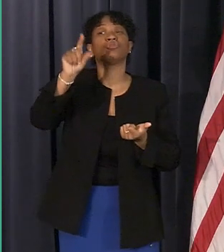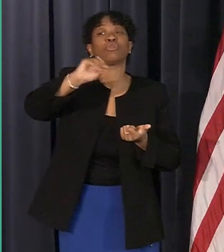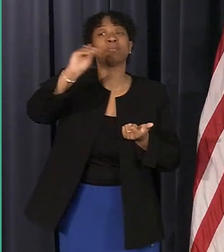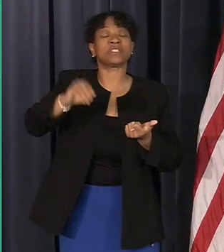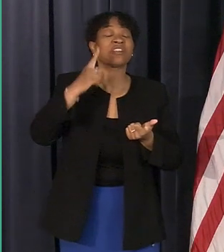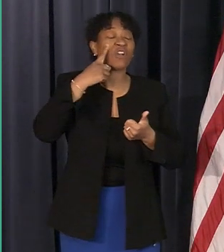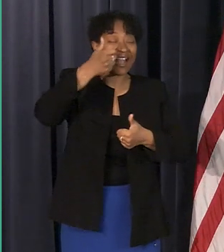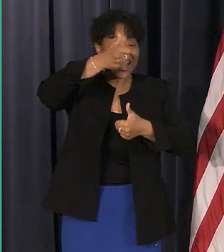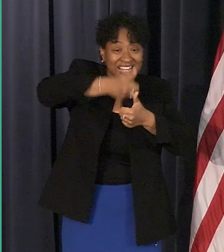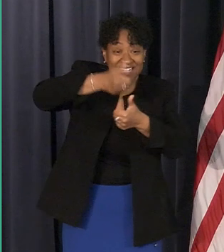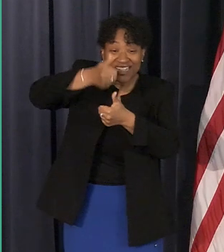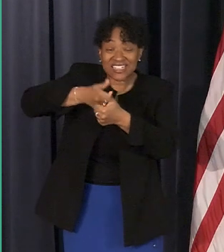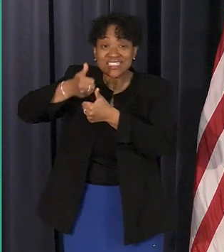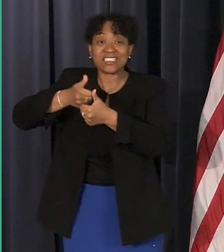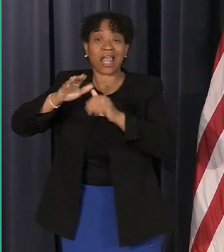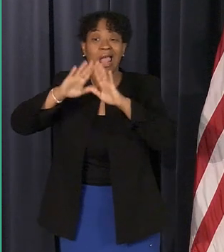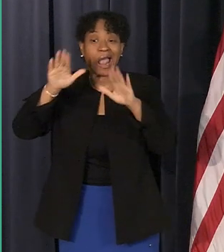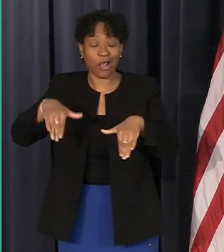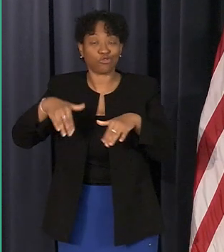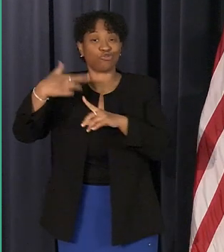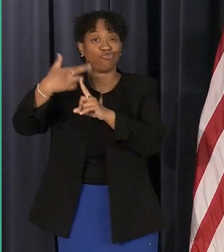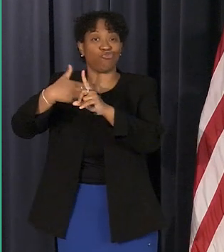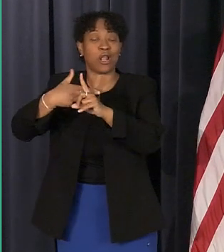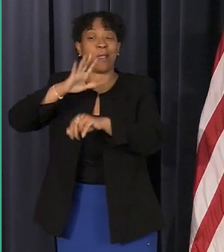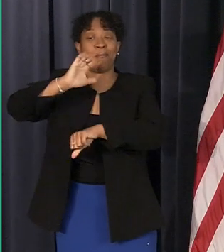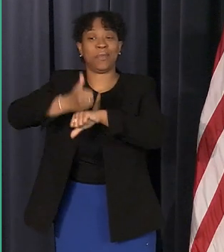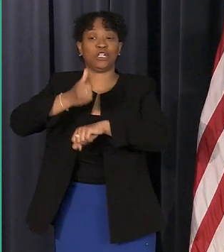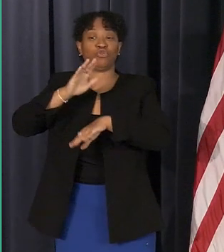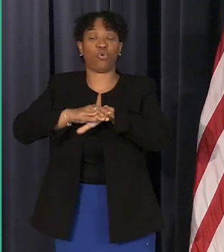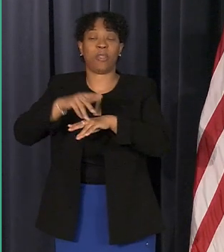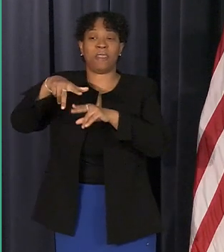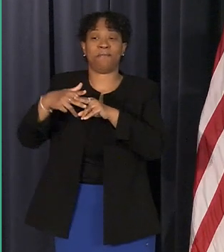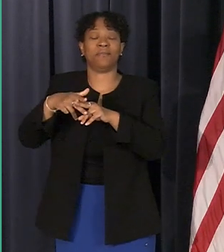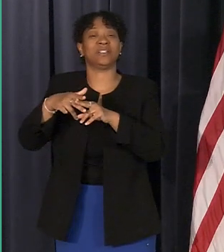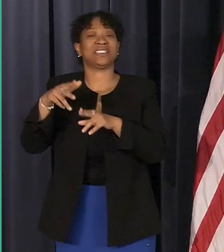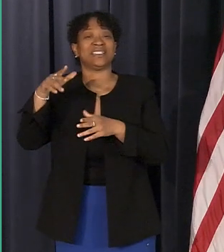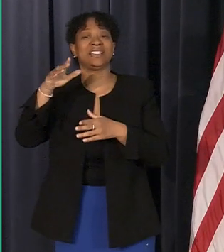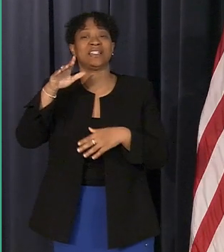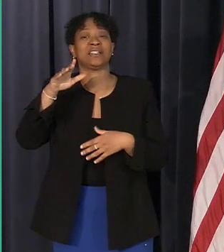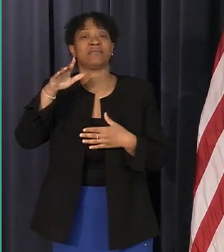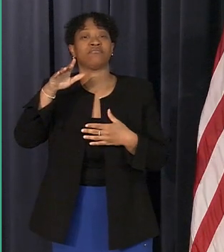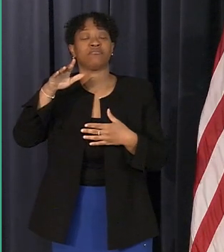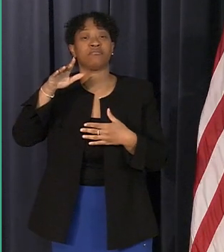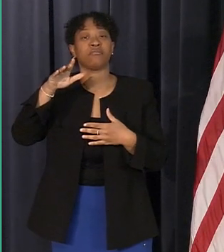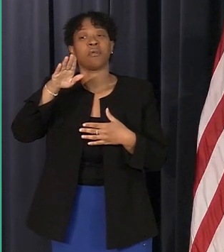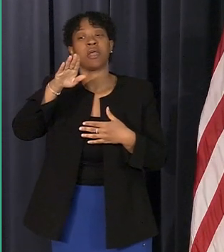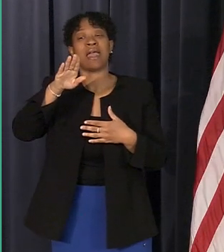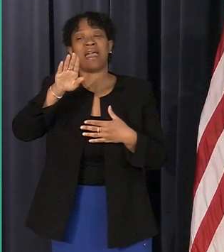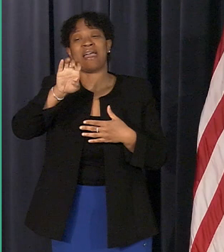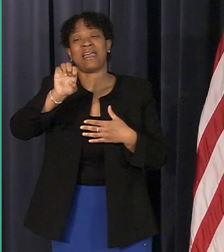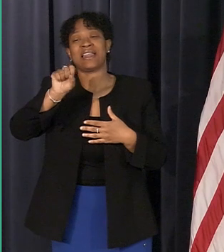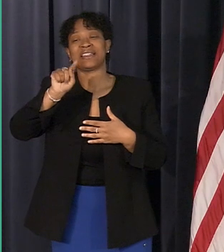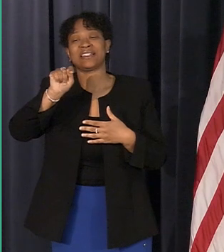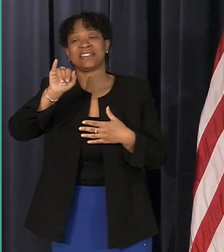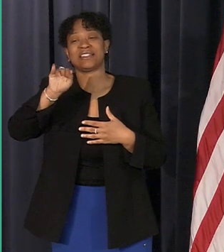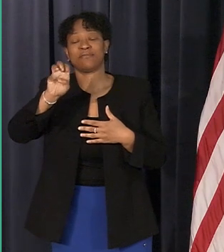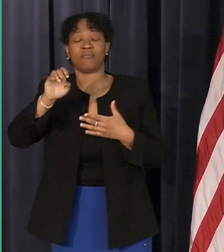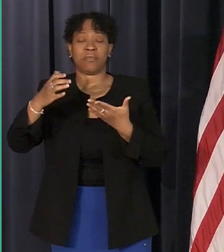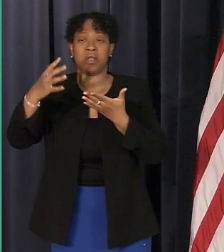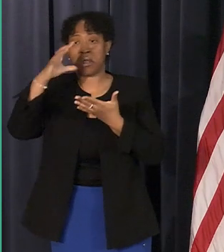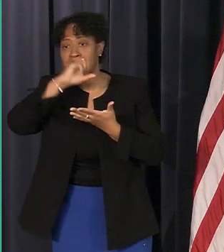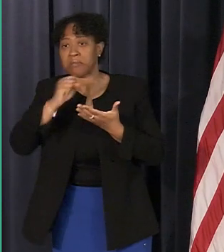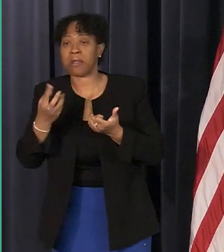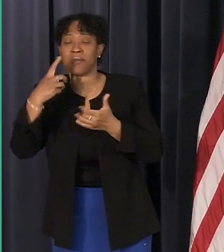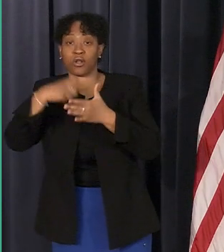each eligible rental house based on the plumber's estimate landlords are not eligible